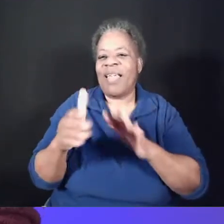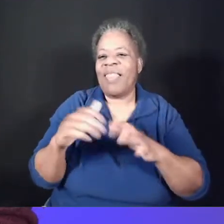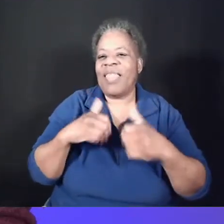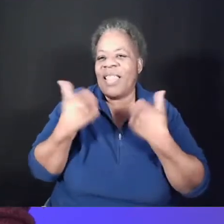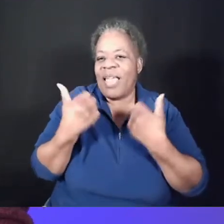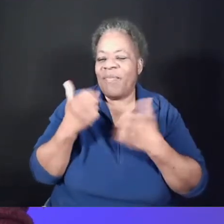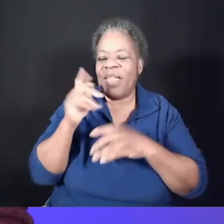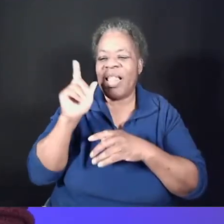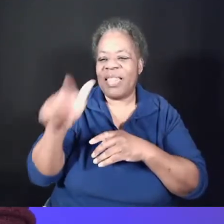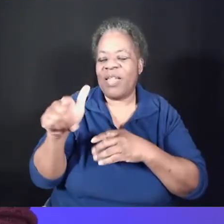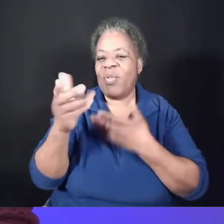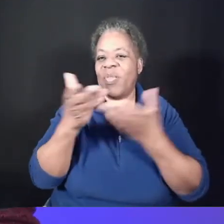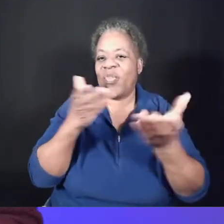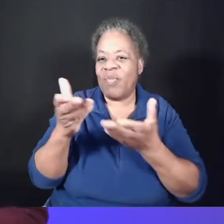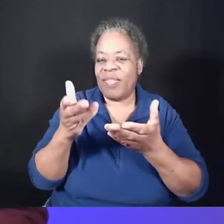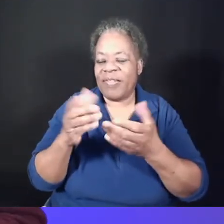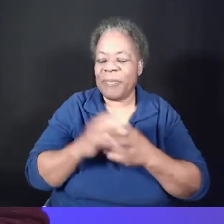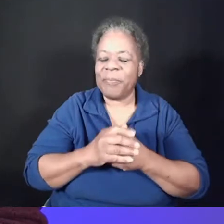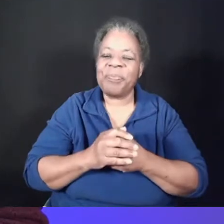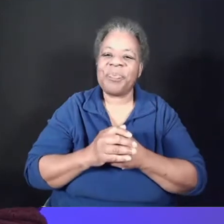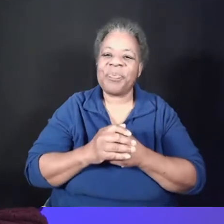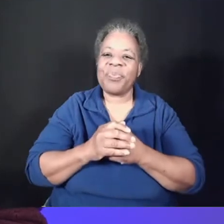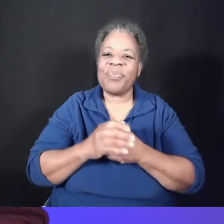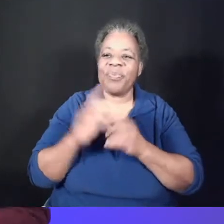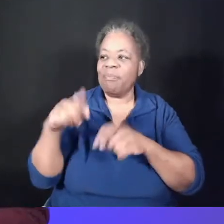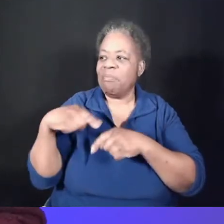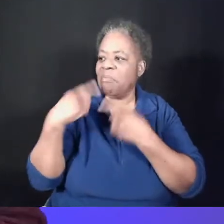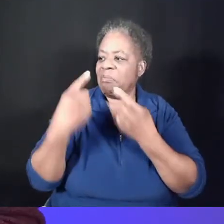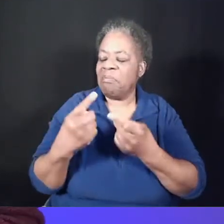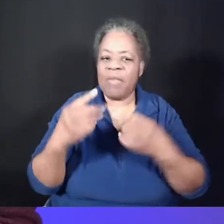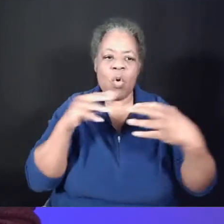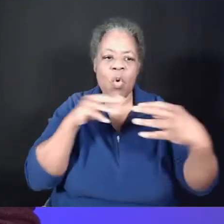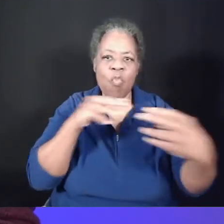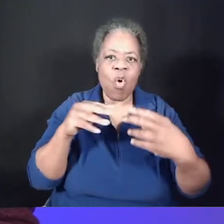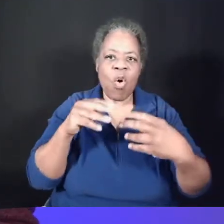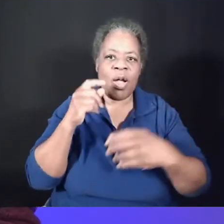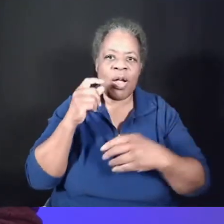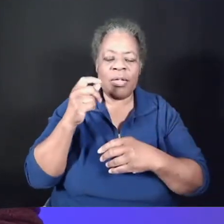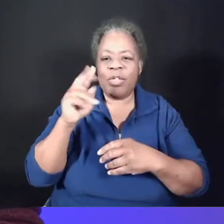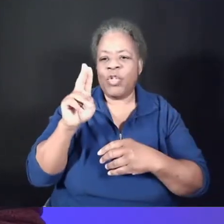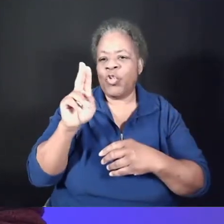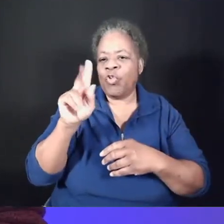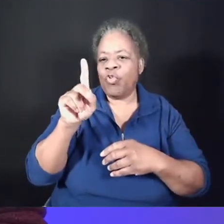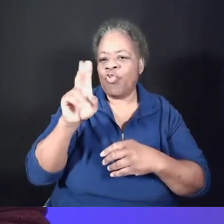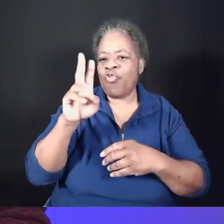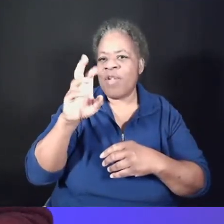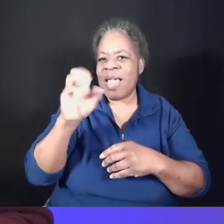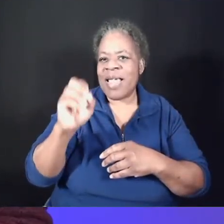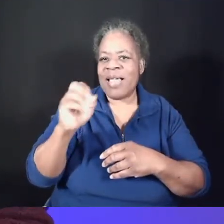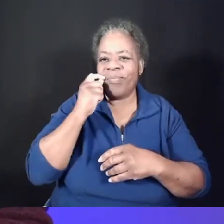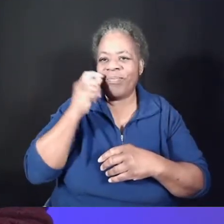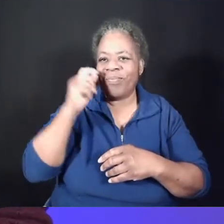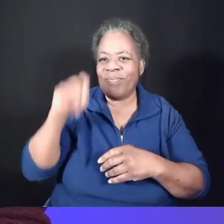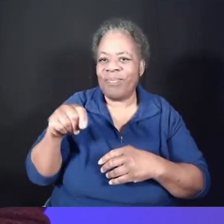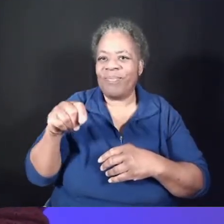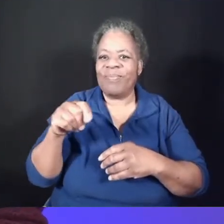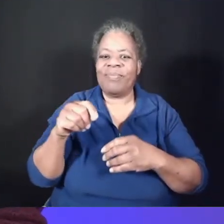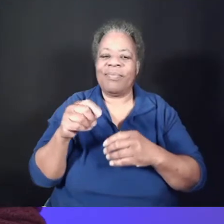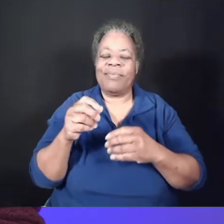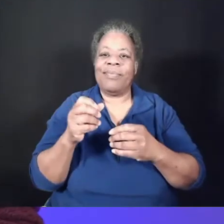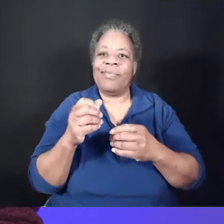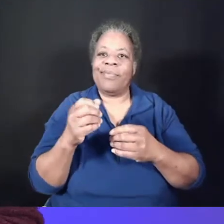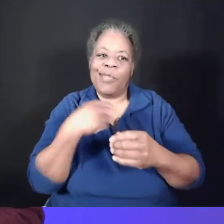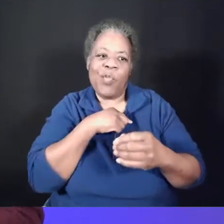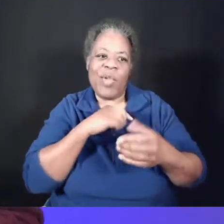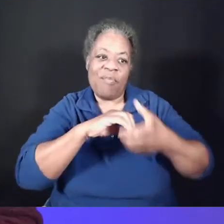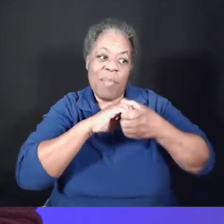Since the war in Ukraine, many have asked if Grace Chapel has any partners living in Ukraine. And I answered, no, we